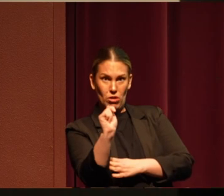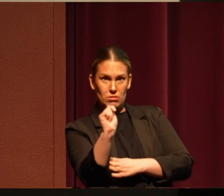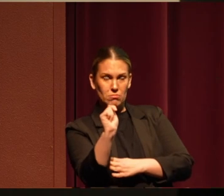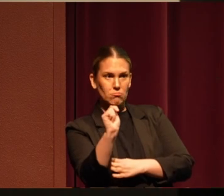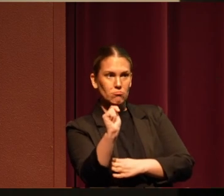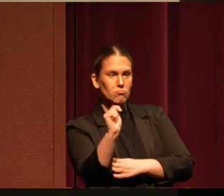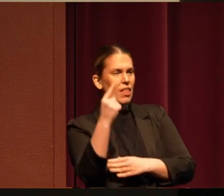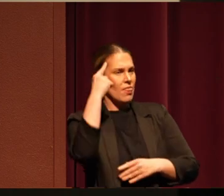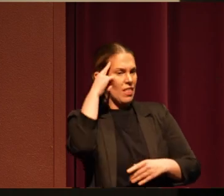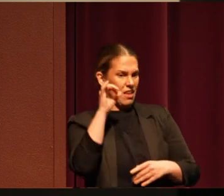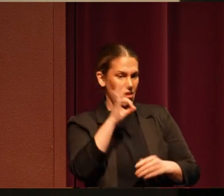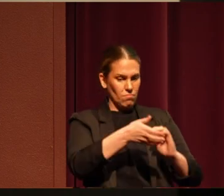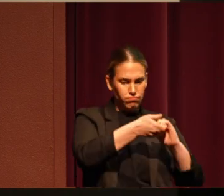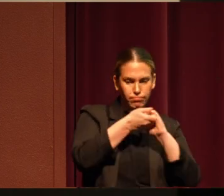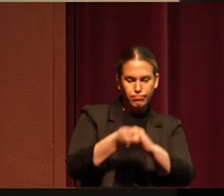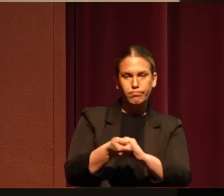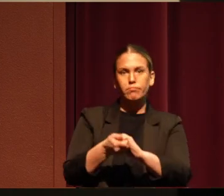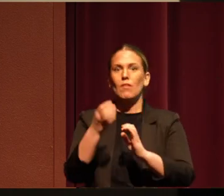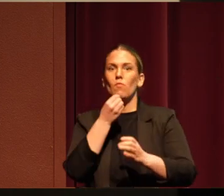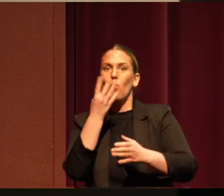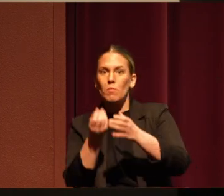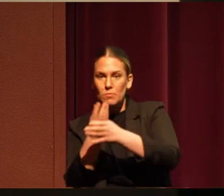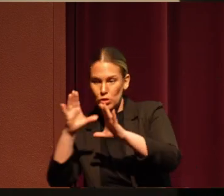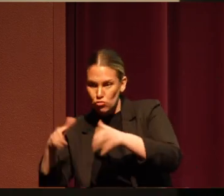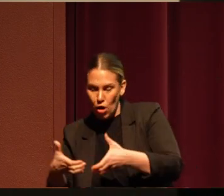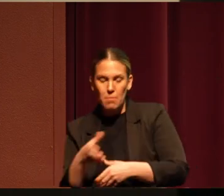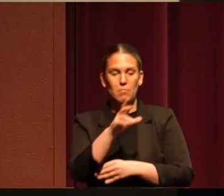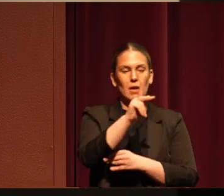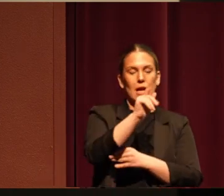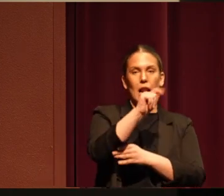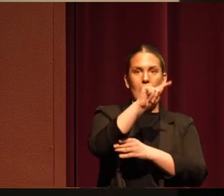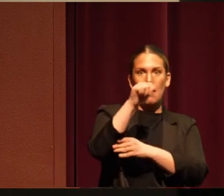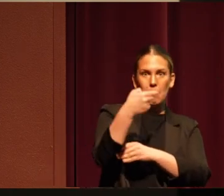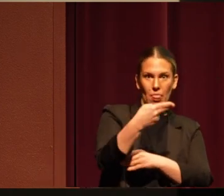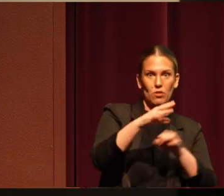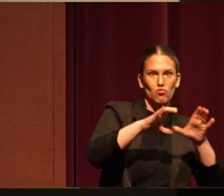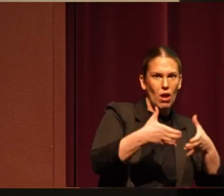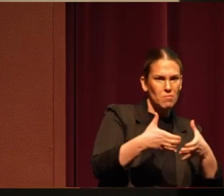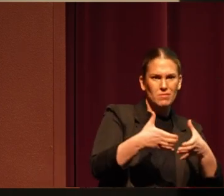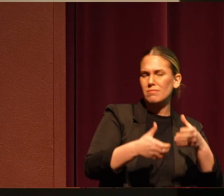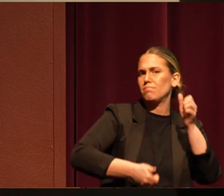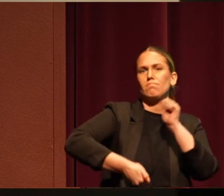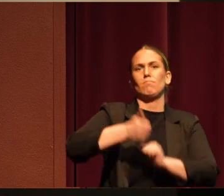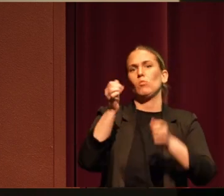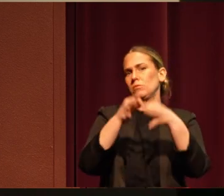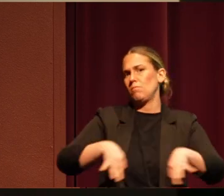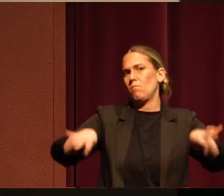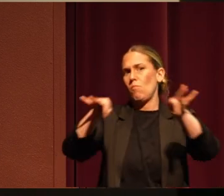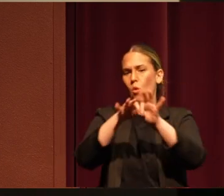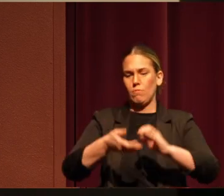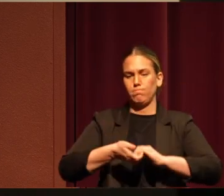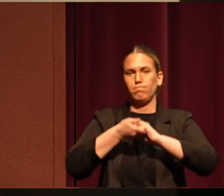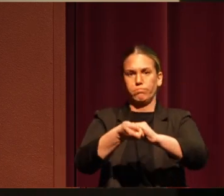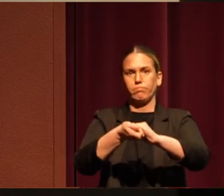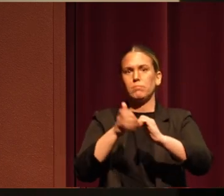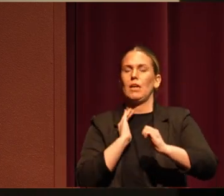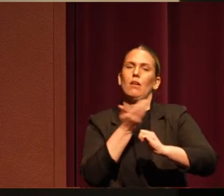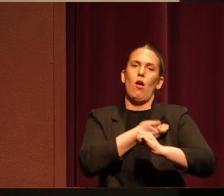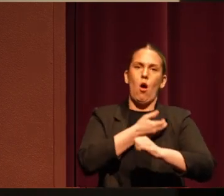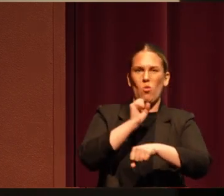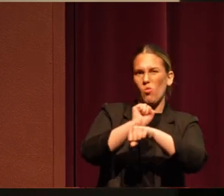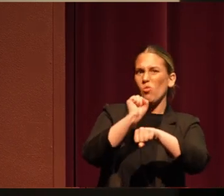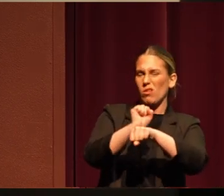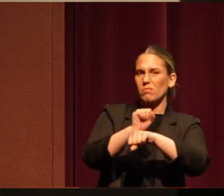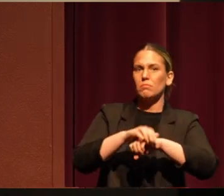at Confederated Tribes of Warm Springs and Klamath Tribes as two of our most important partners in the conservation work that we do.